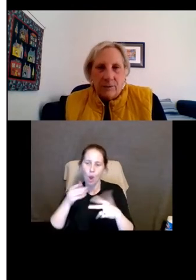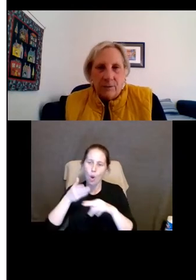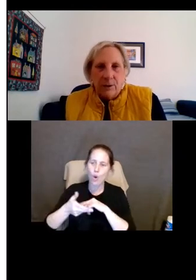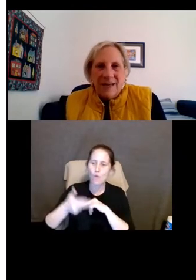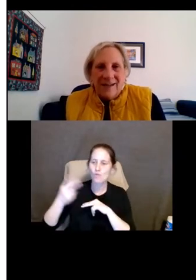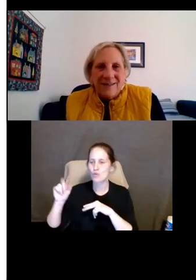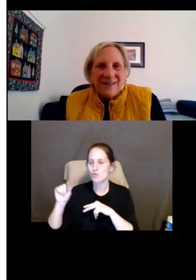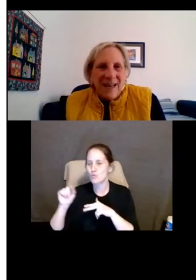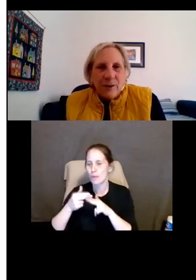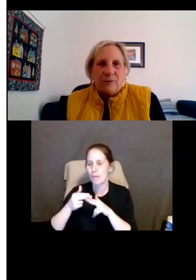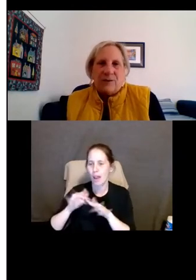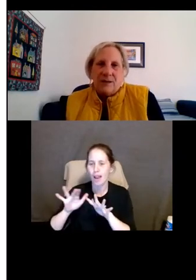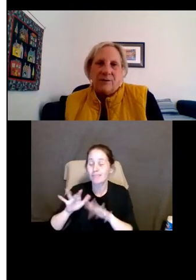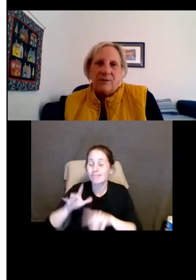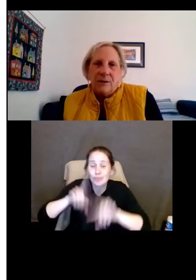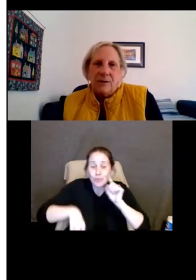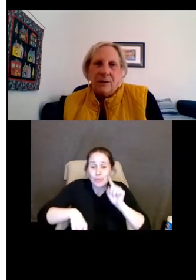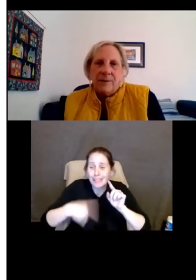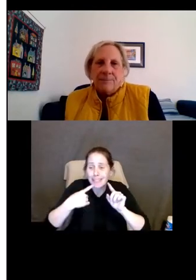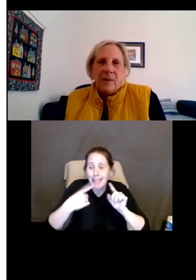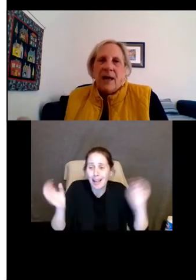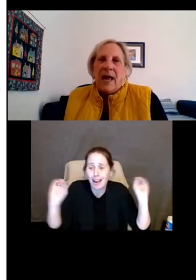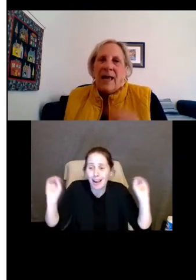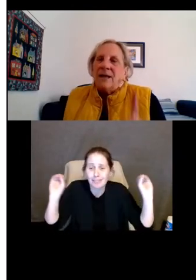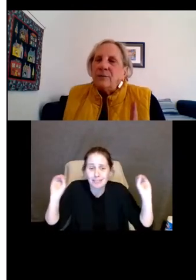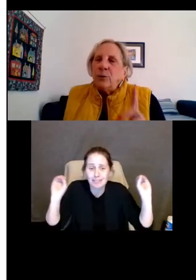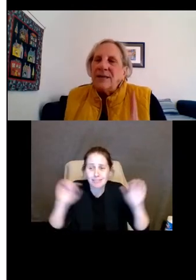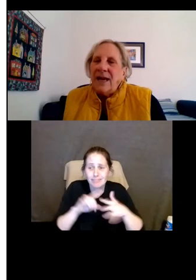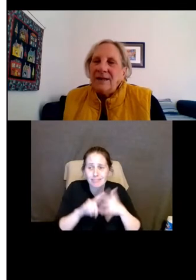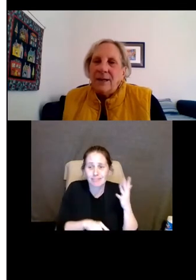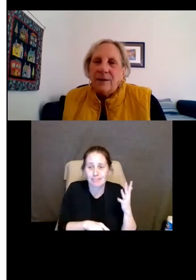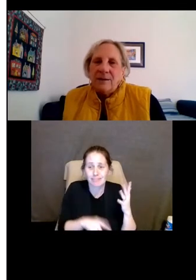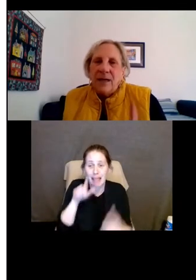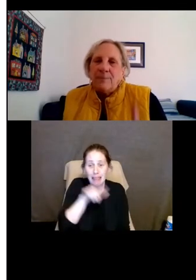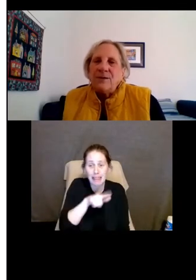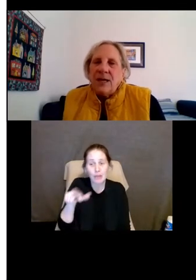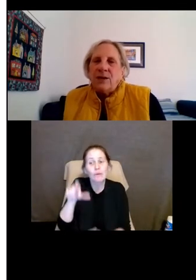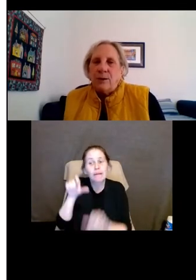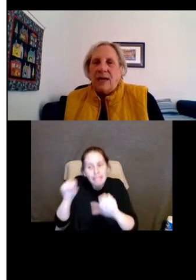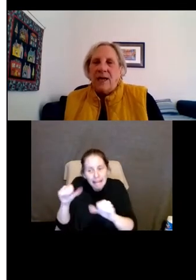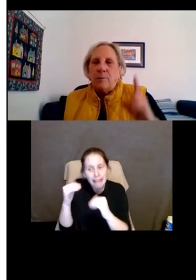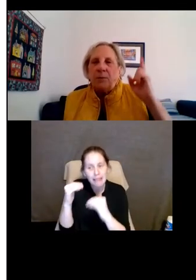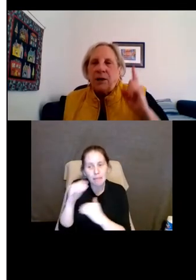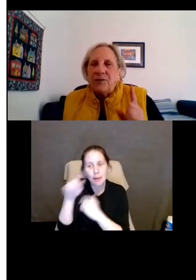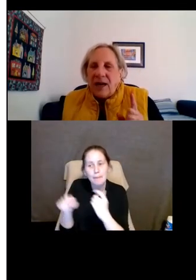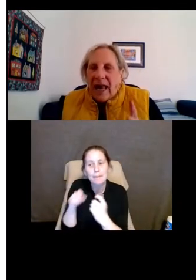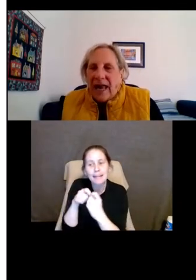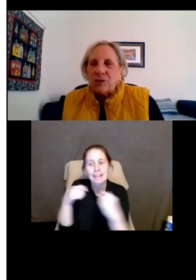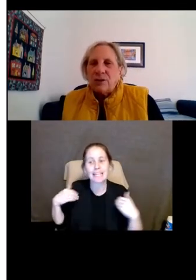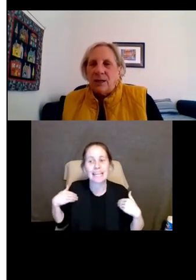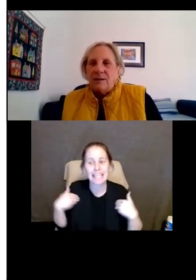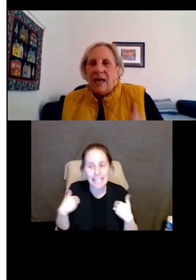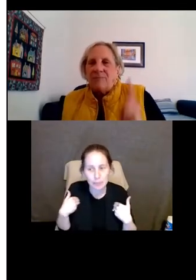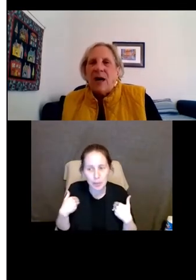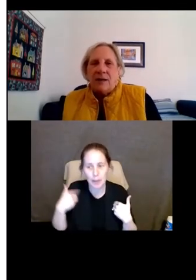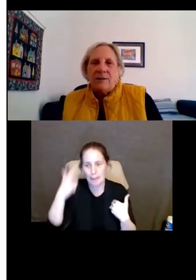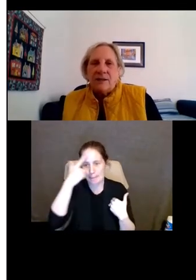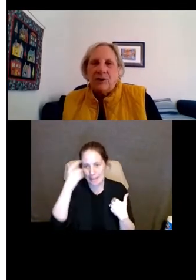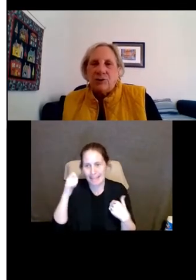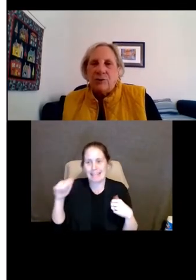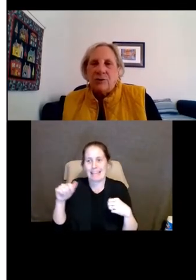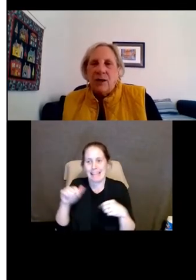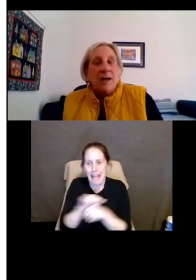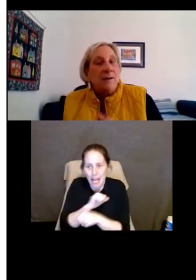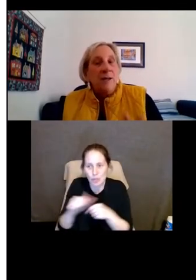pounds. You cannot say those things. A landlord can limit a particular animal because they actually have